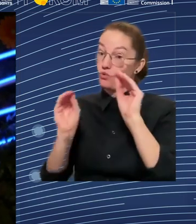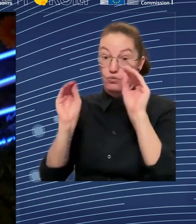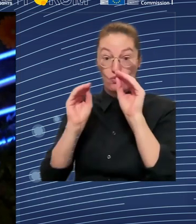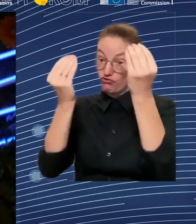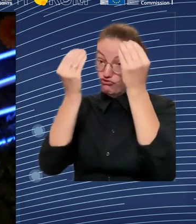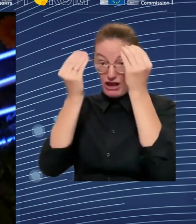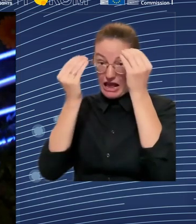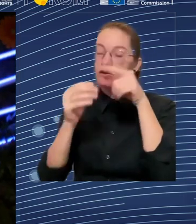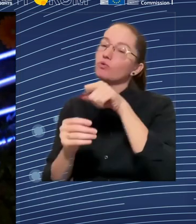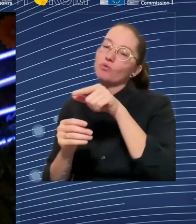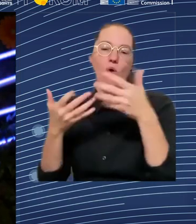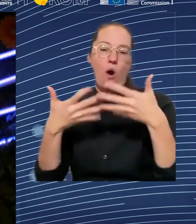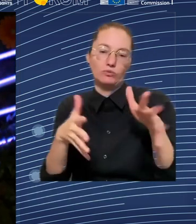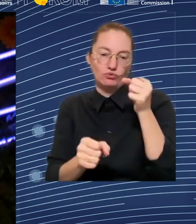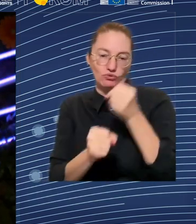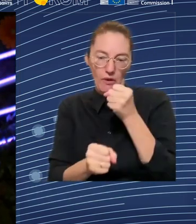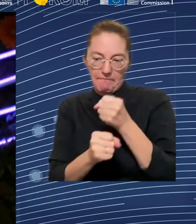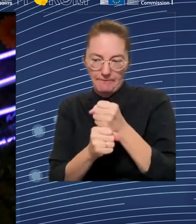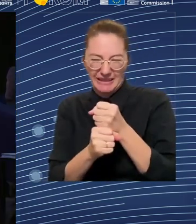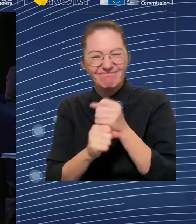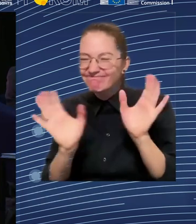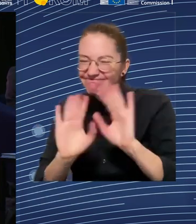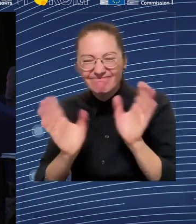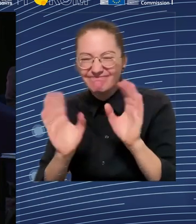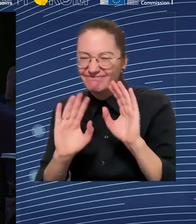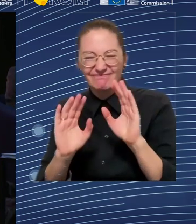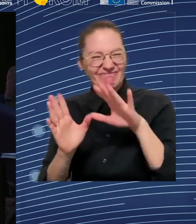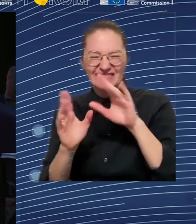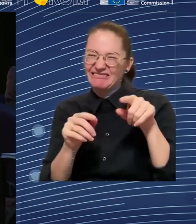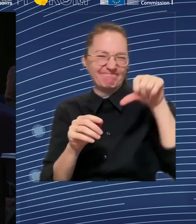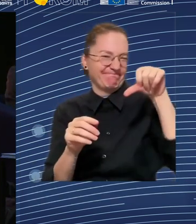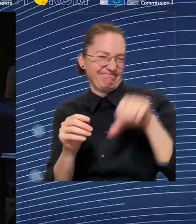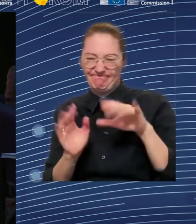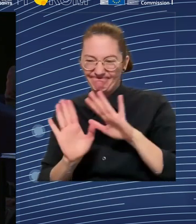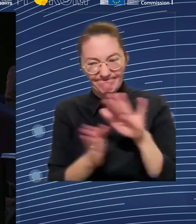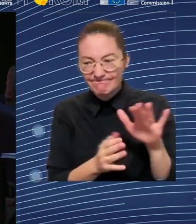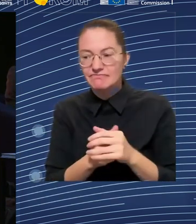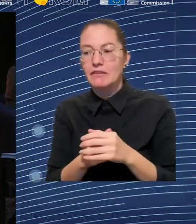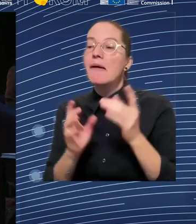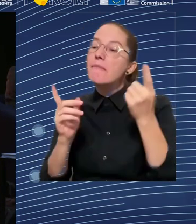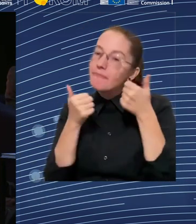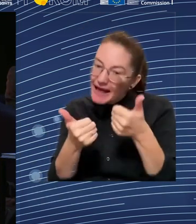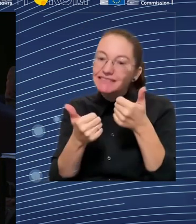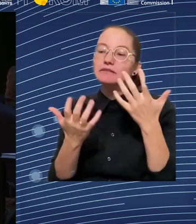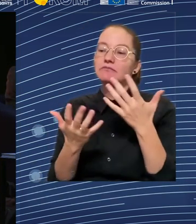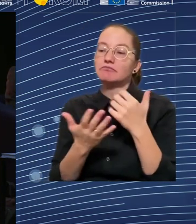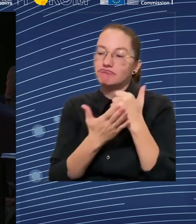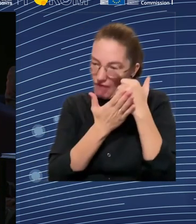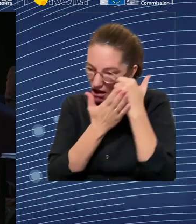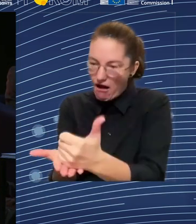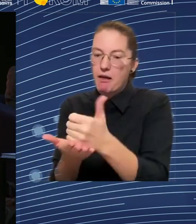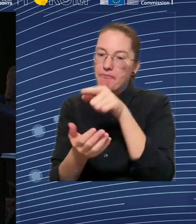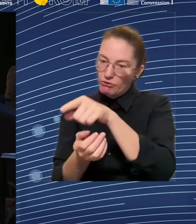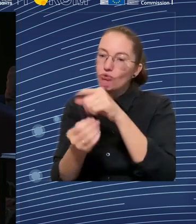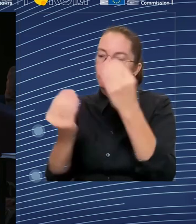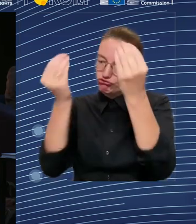and the company can succeed. And I think that's the way in which the discussion has to happen. Not this fear-based, threat